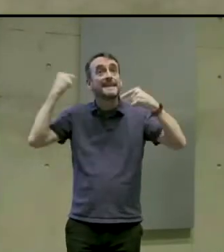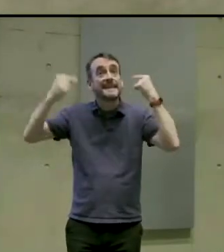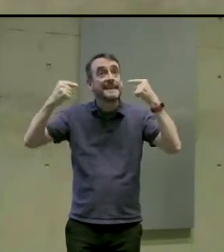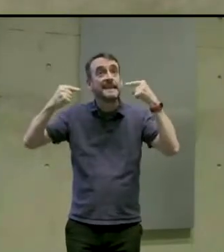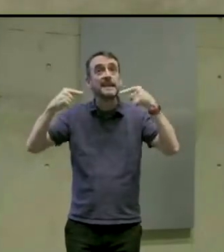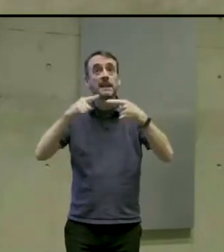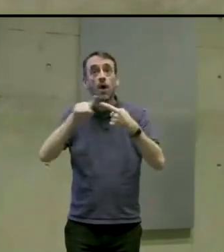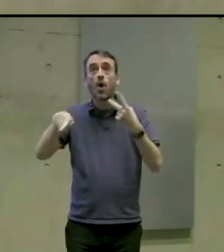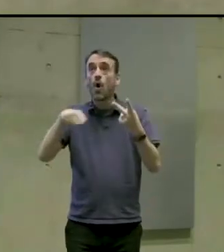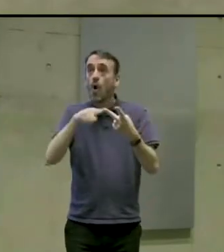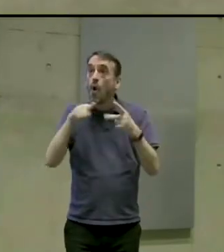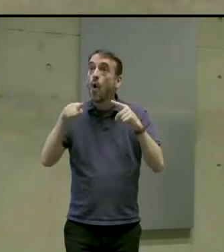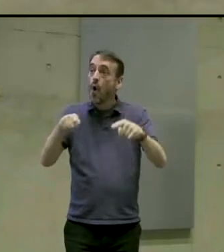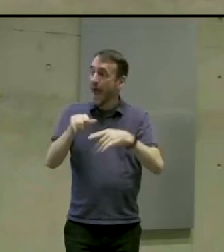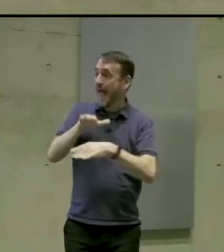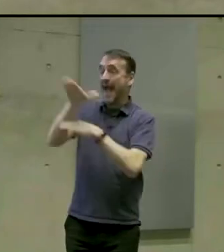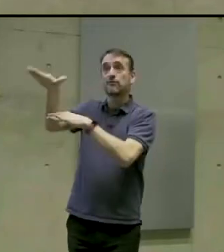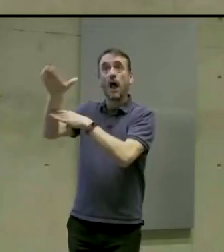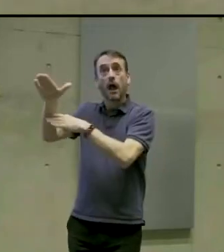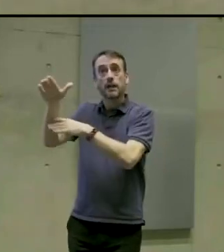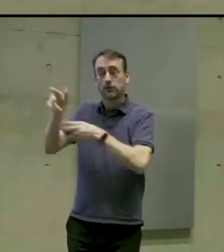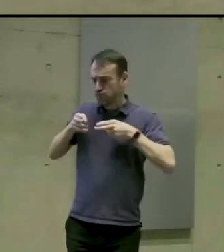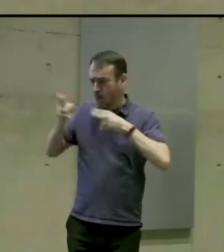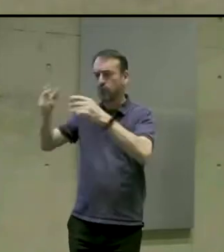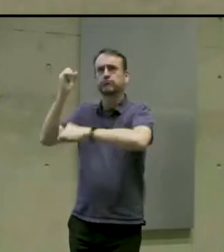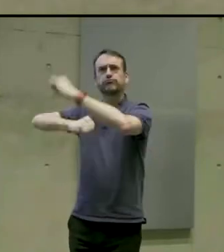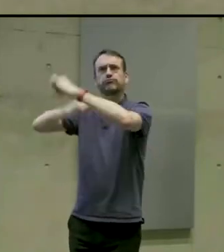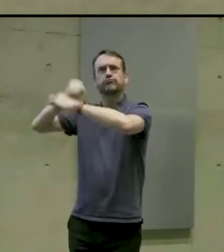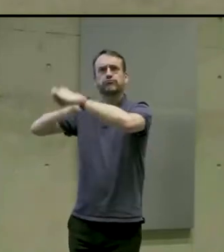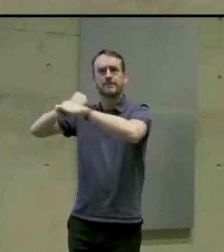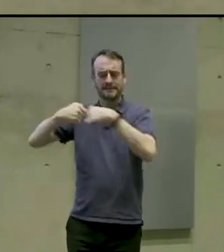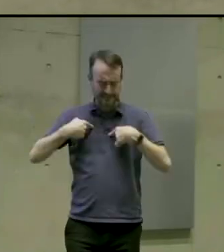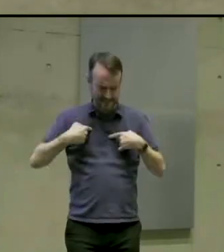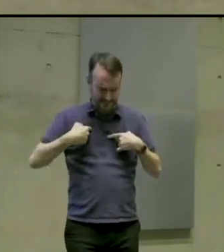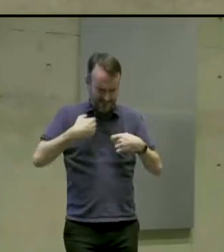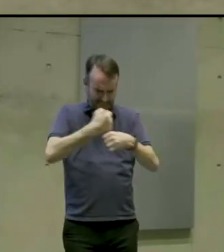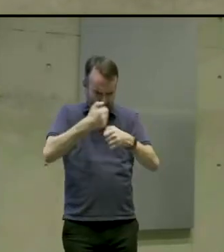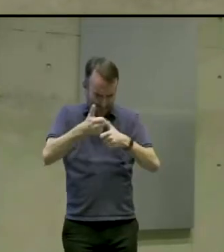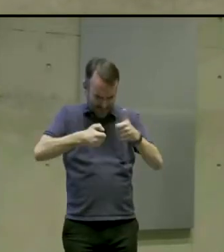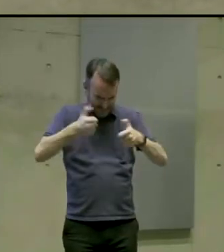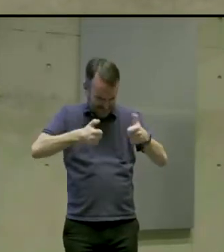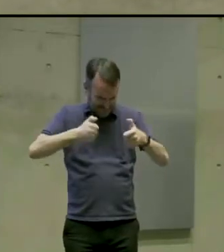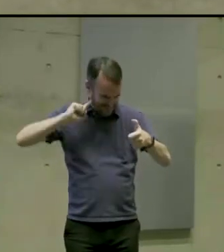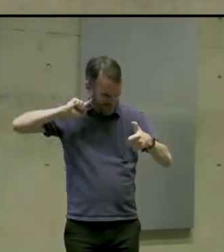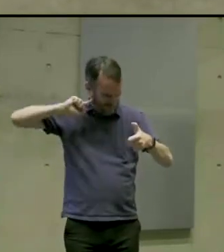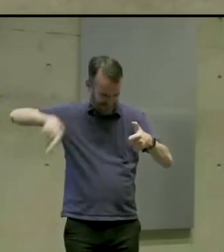all these situations situations can benefit from accessibility in games.